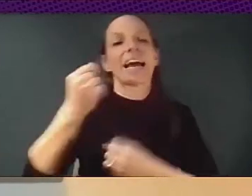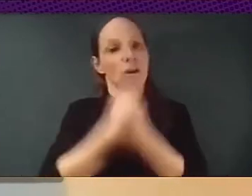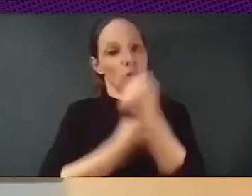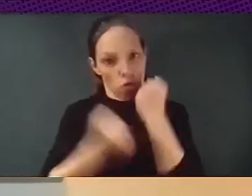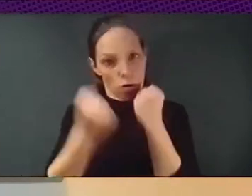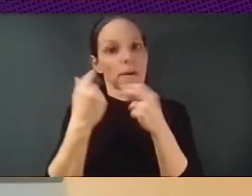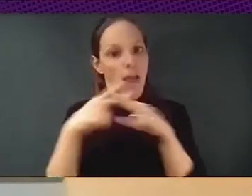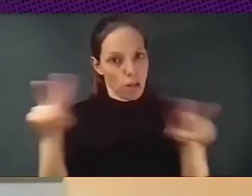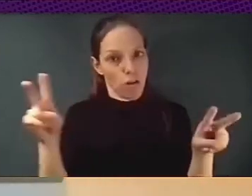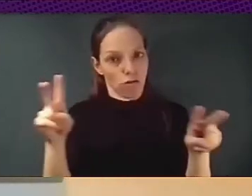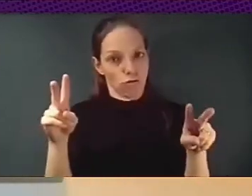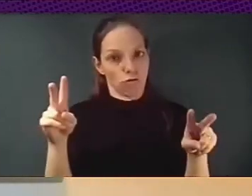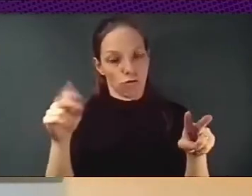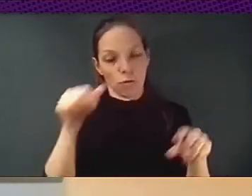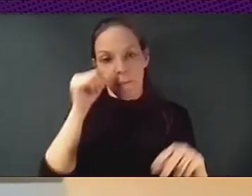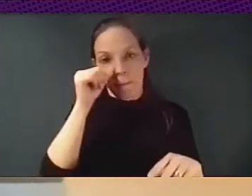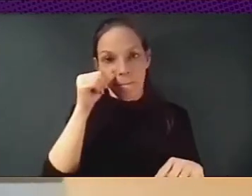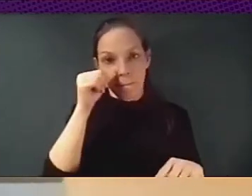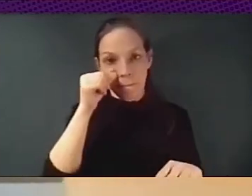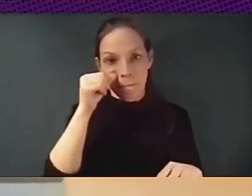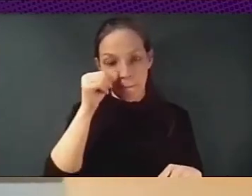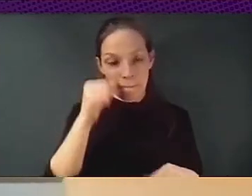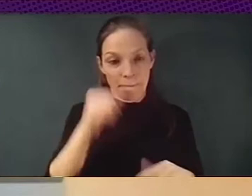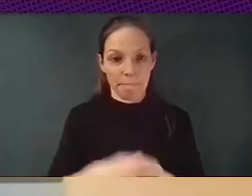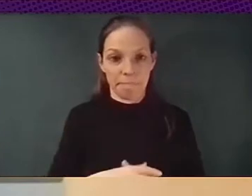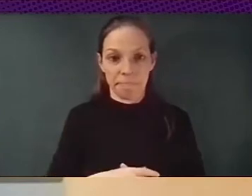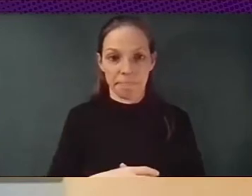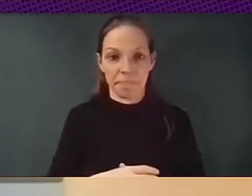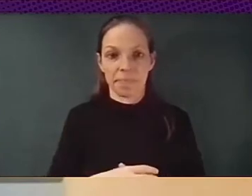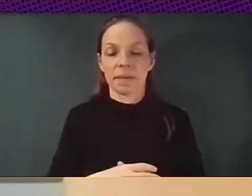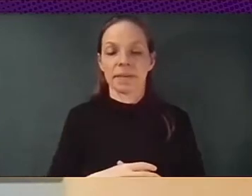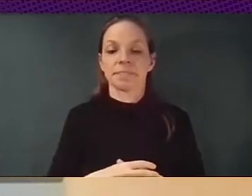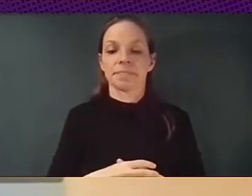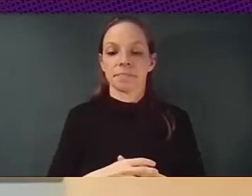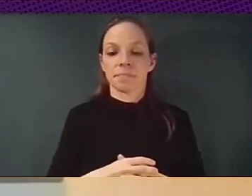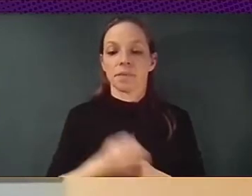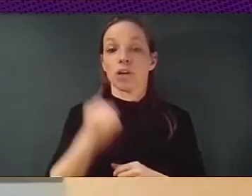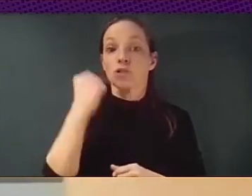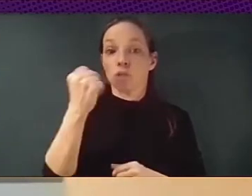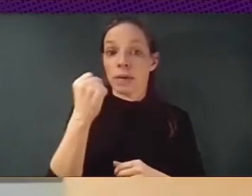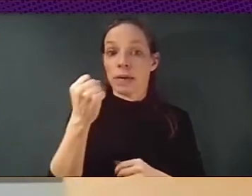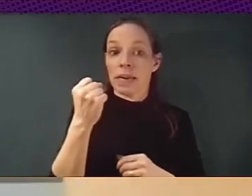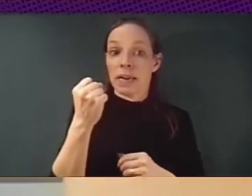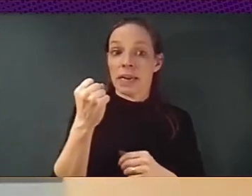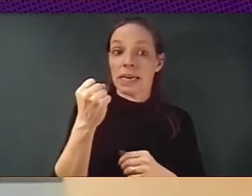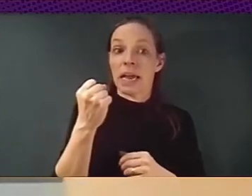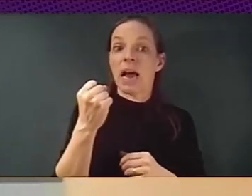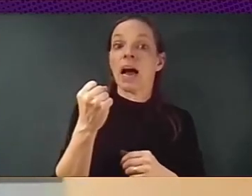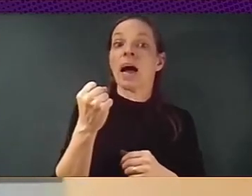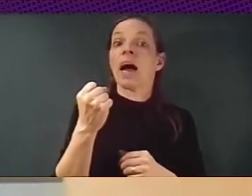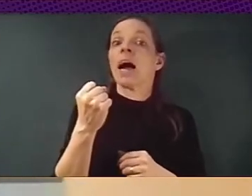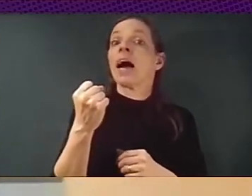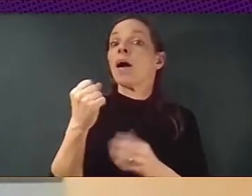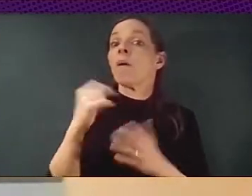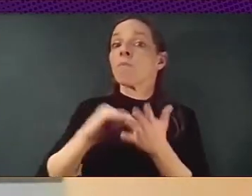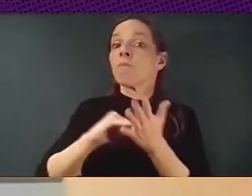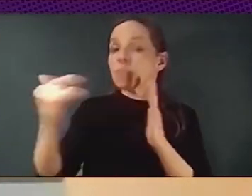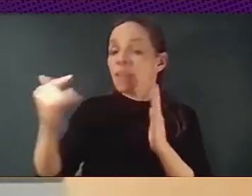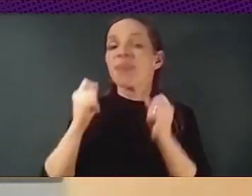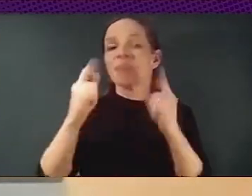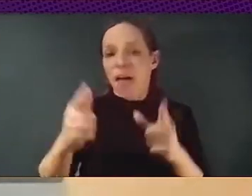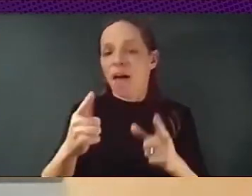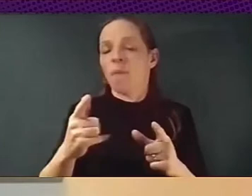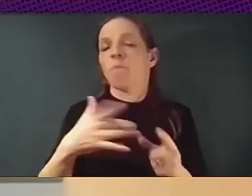economic sovereignty, if you do not have a technological sovereignty. For many different reasons. I mean, because technological